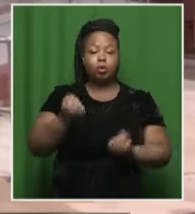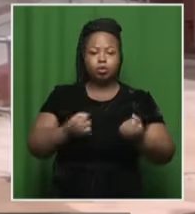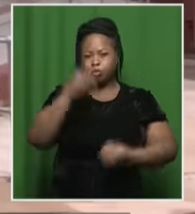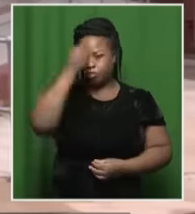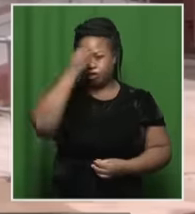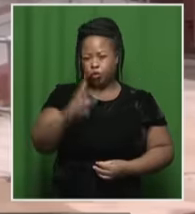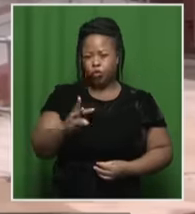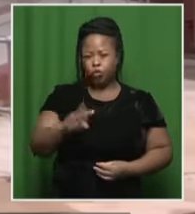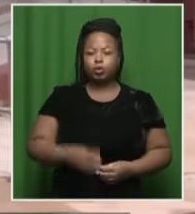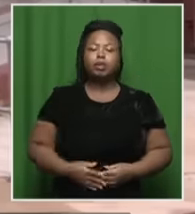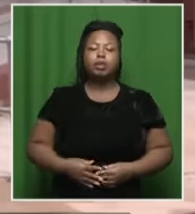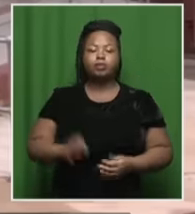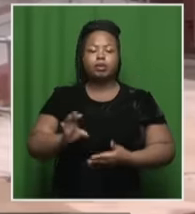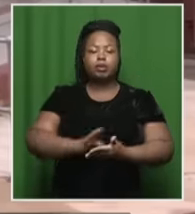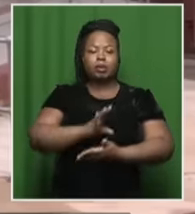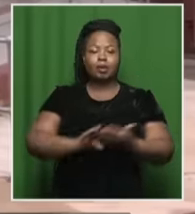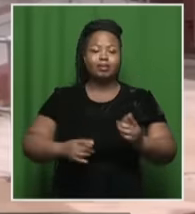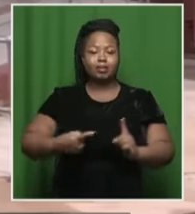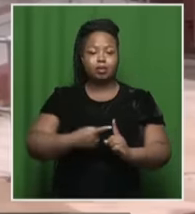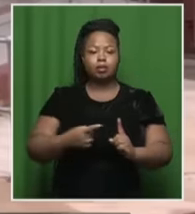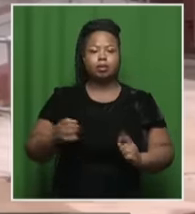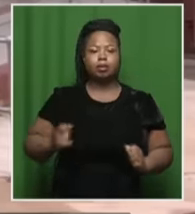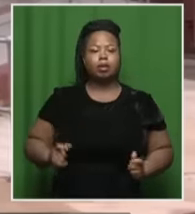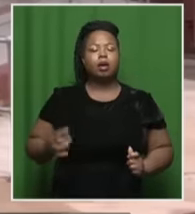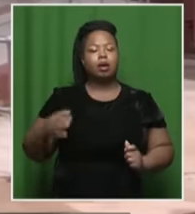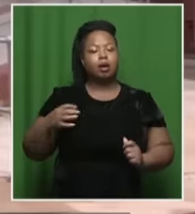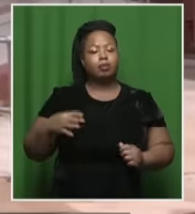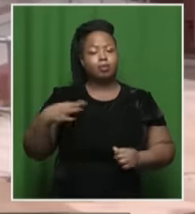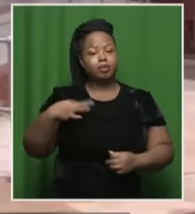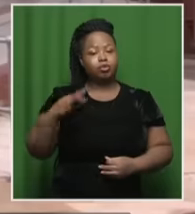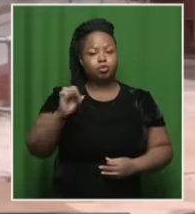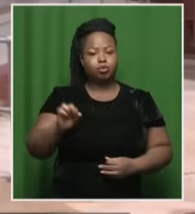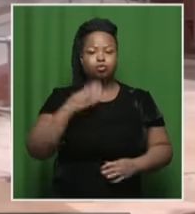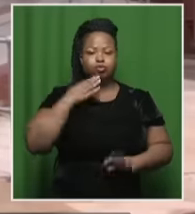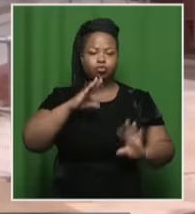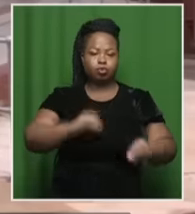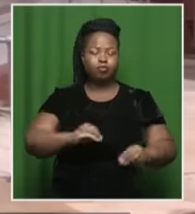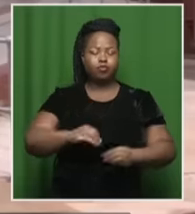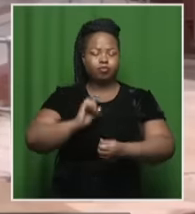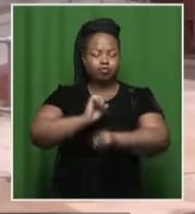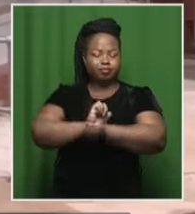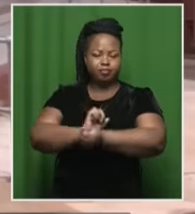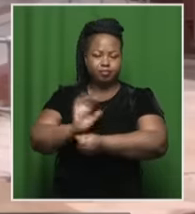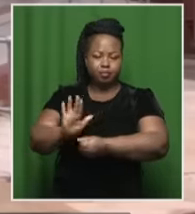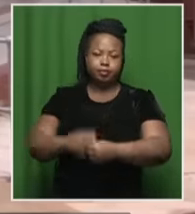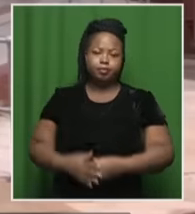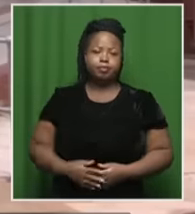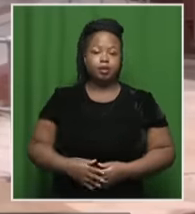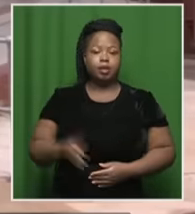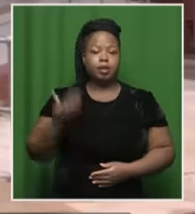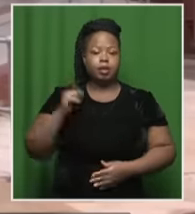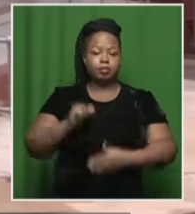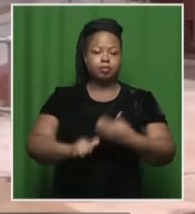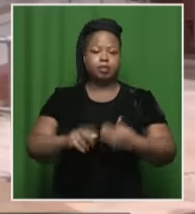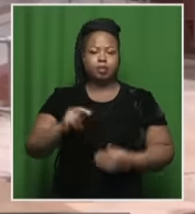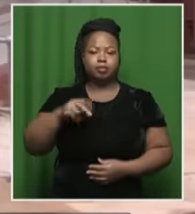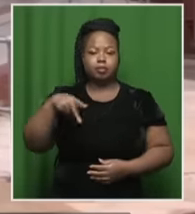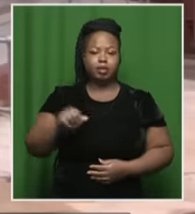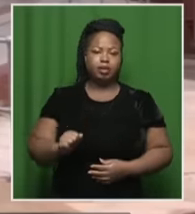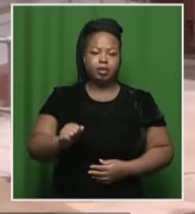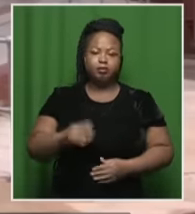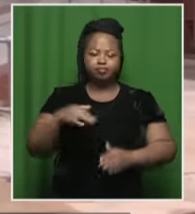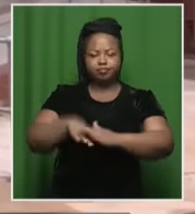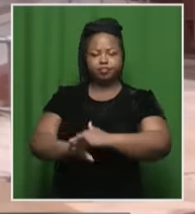recently struck off the roll her urgent application to interdict police from arresting her. Last month, the National Prosecuting